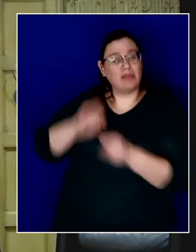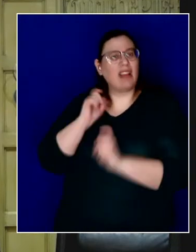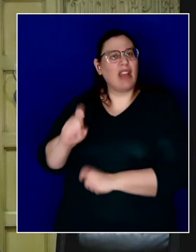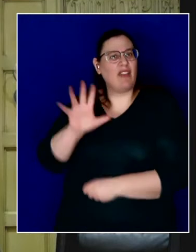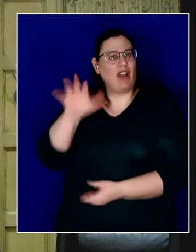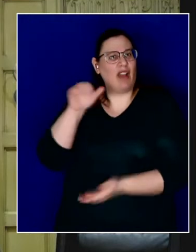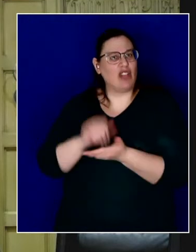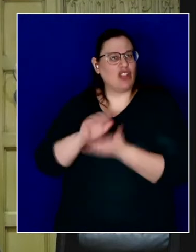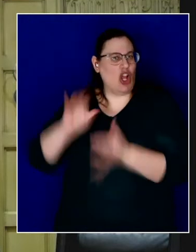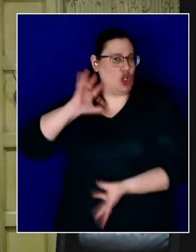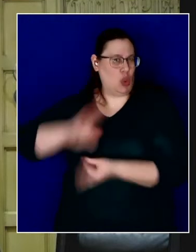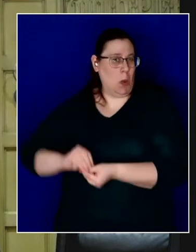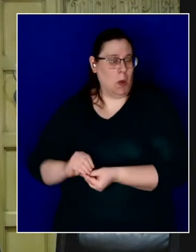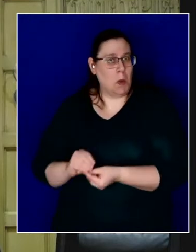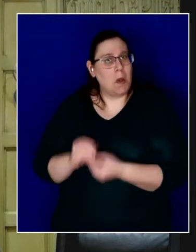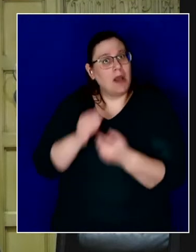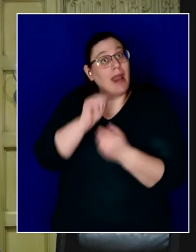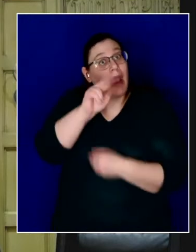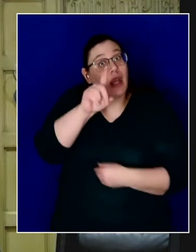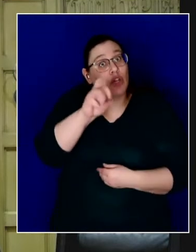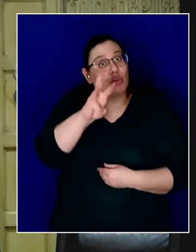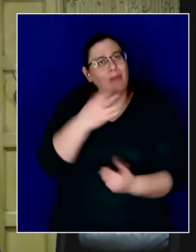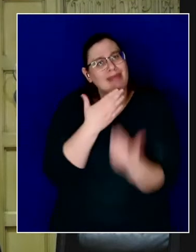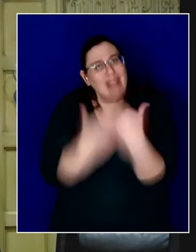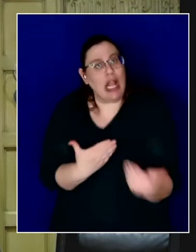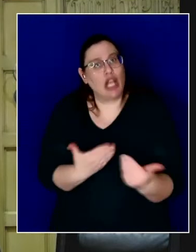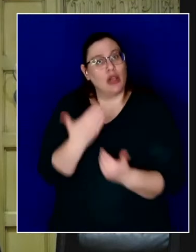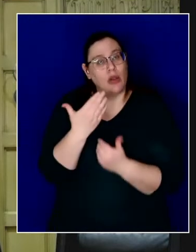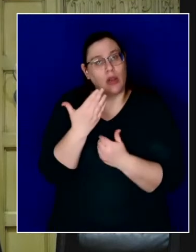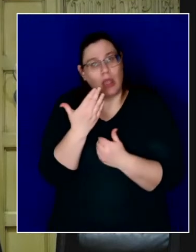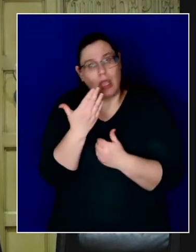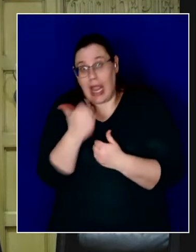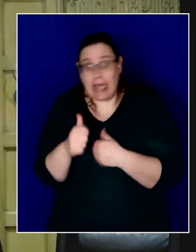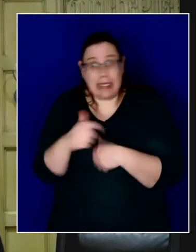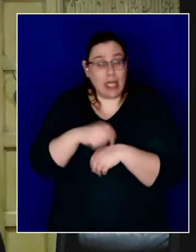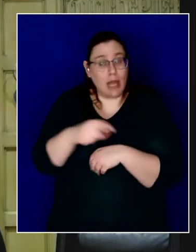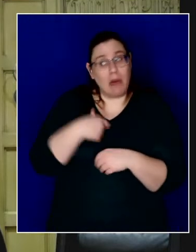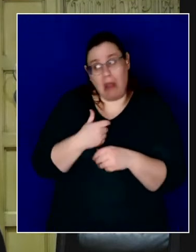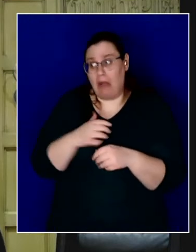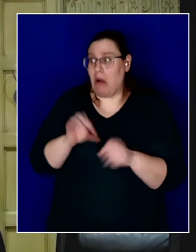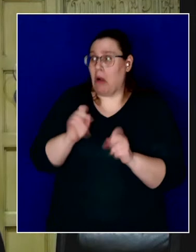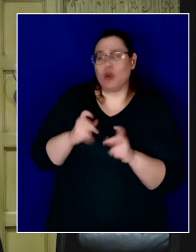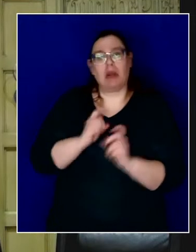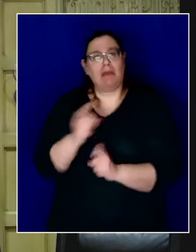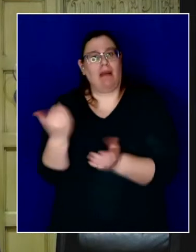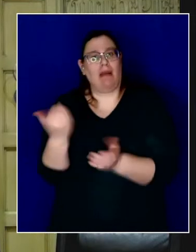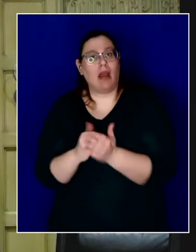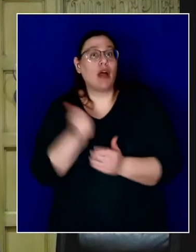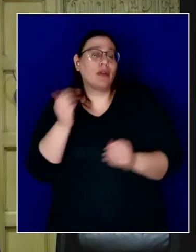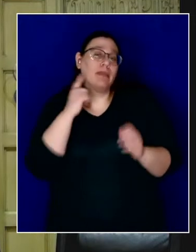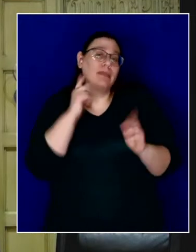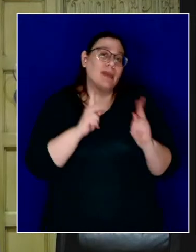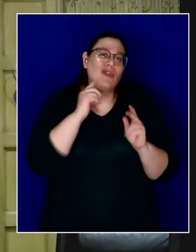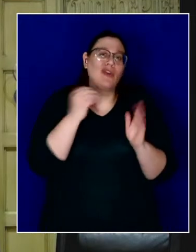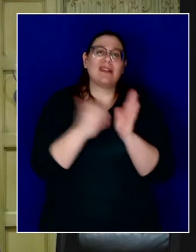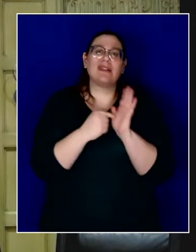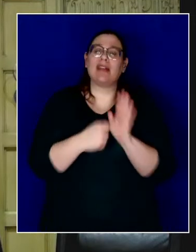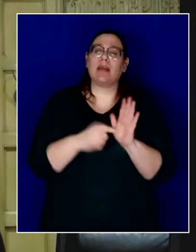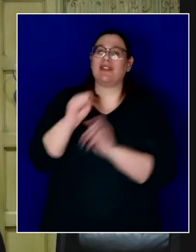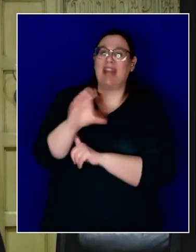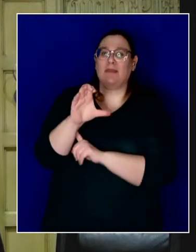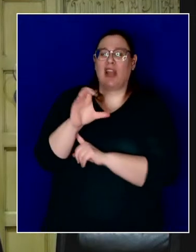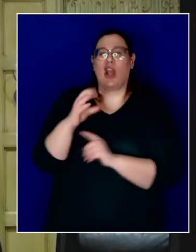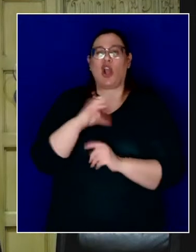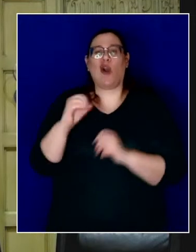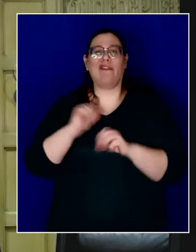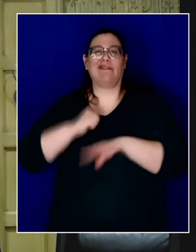Thank you, Andrew, for every moment you can find more, giving more. And many people like Snapchat, co-founder Bobby Murphy, and his